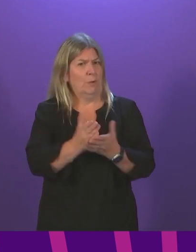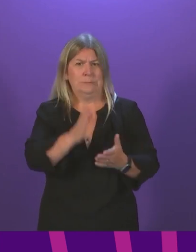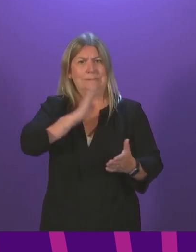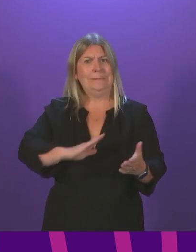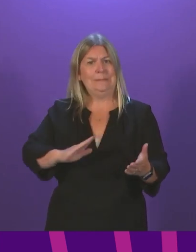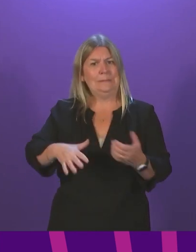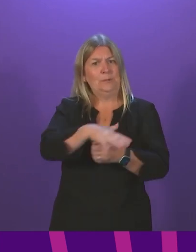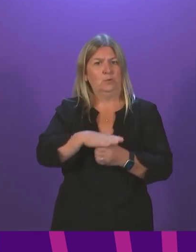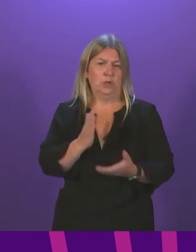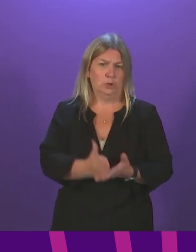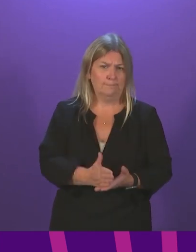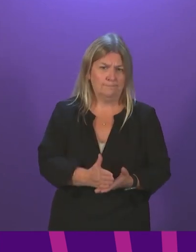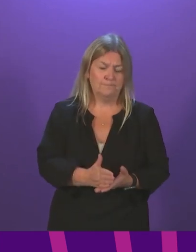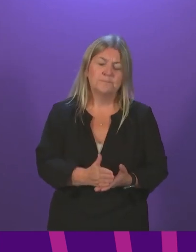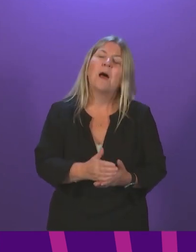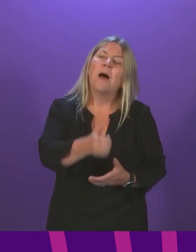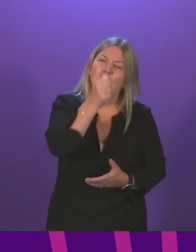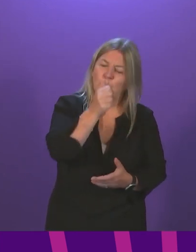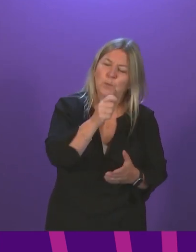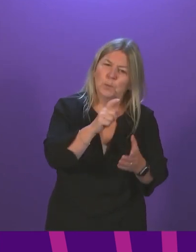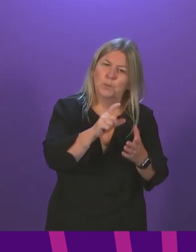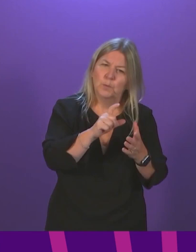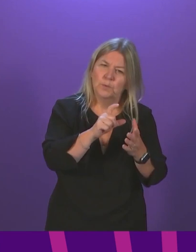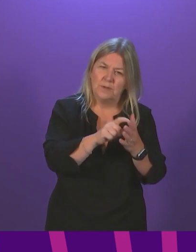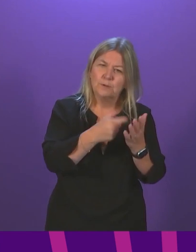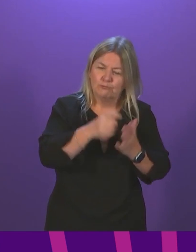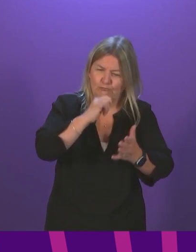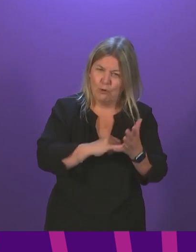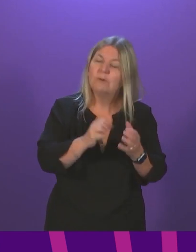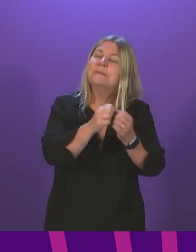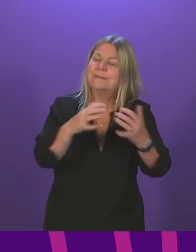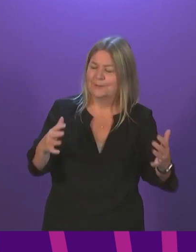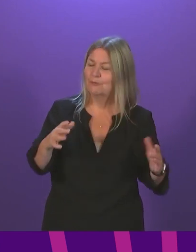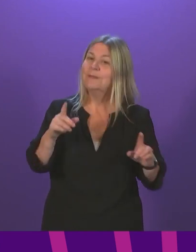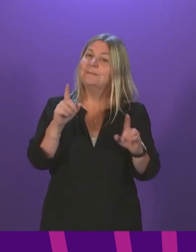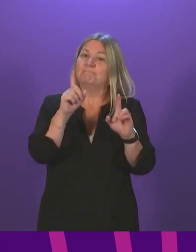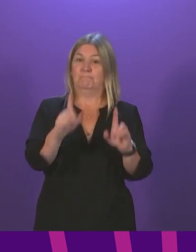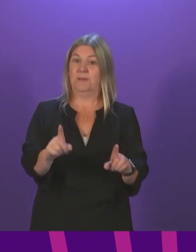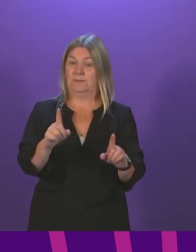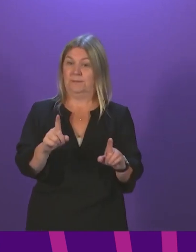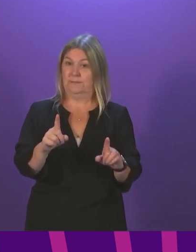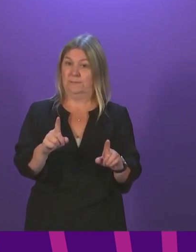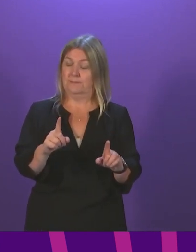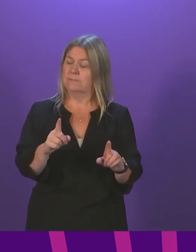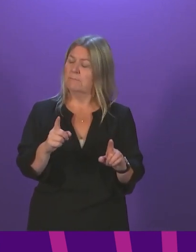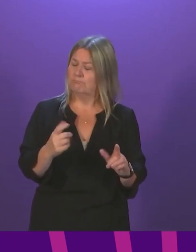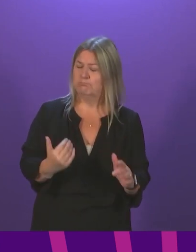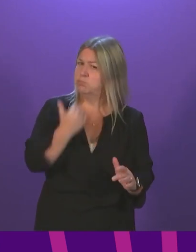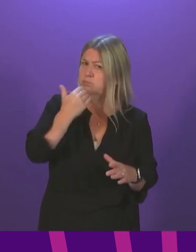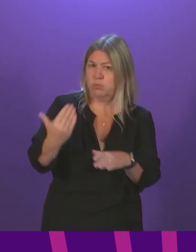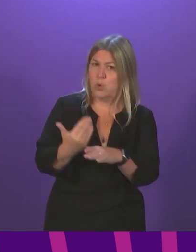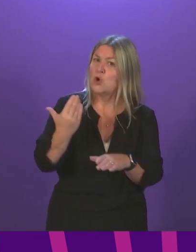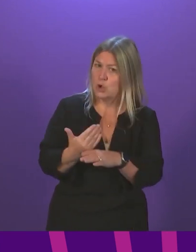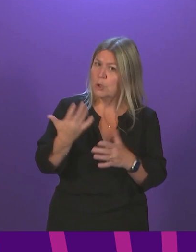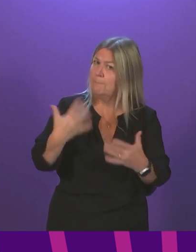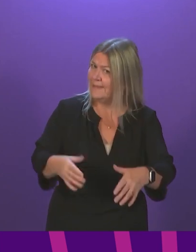Douglas Ross may not agree with this, and as is his right, but there is a significant package of work underway right